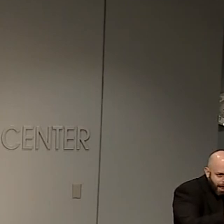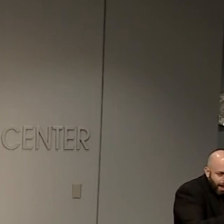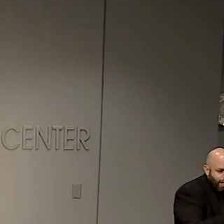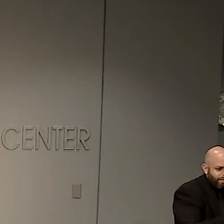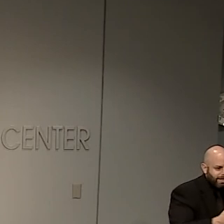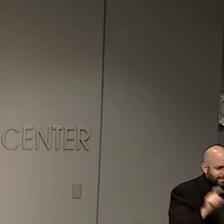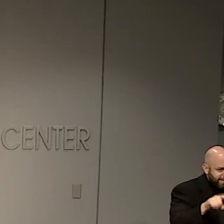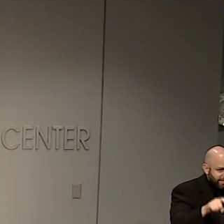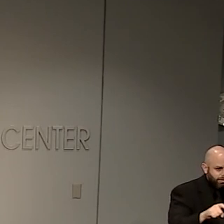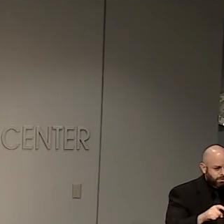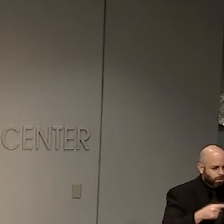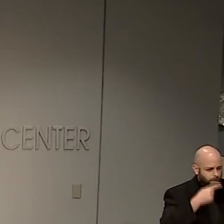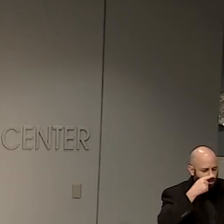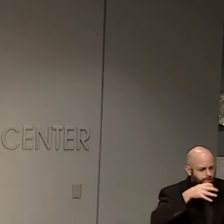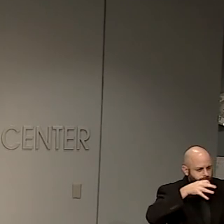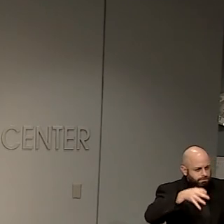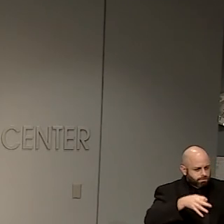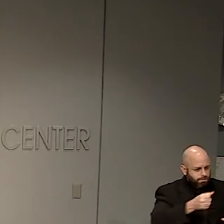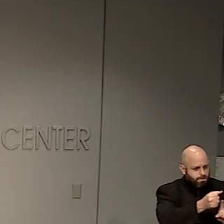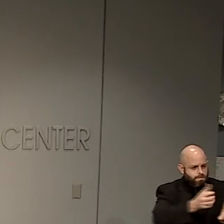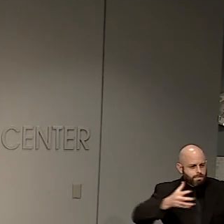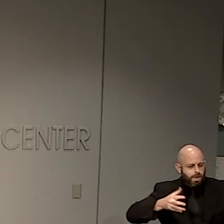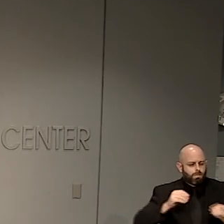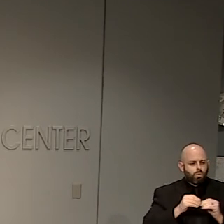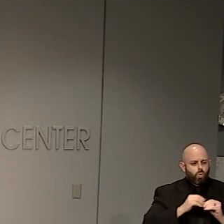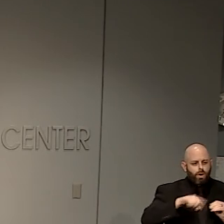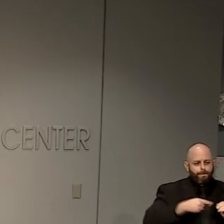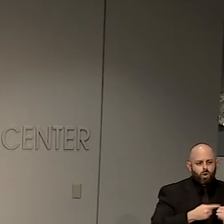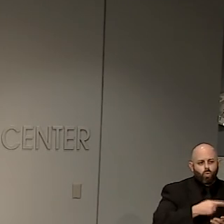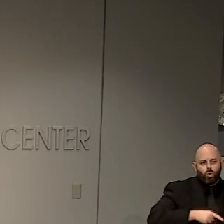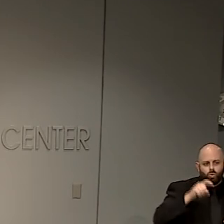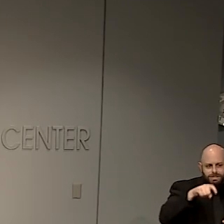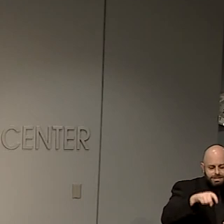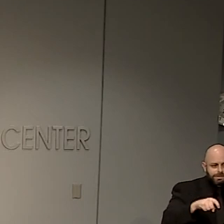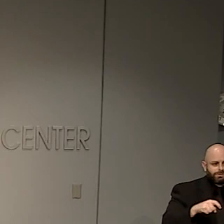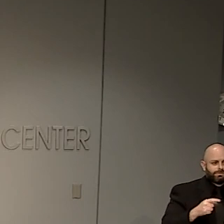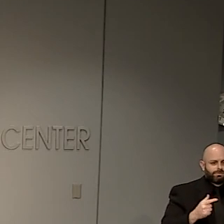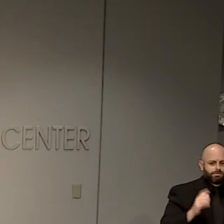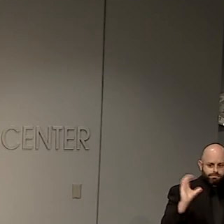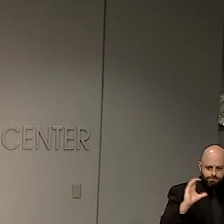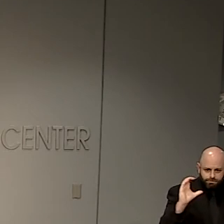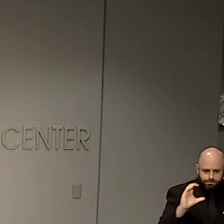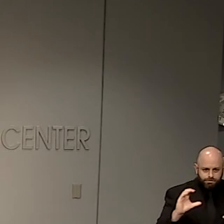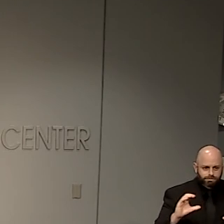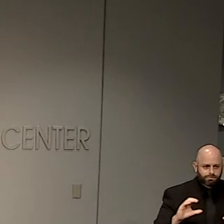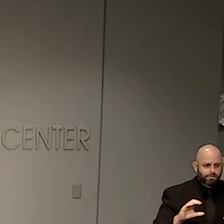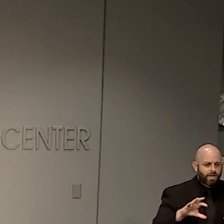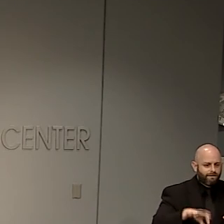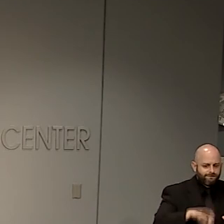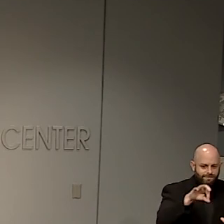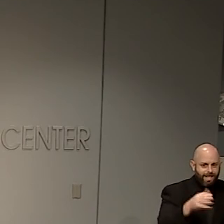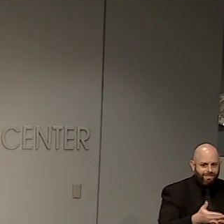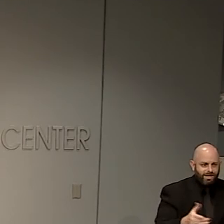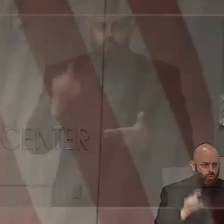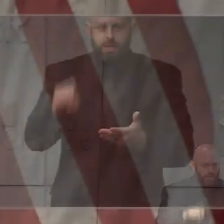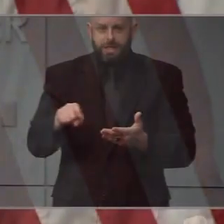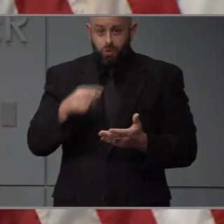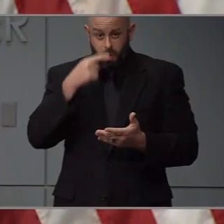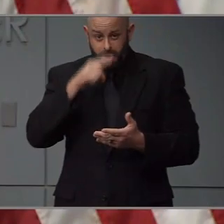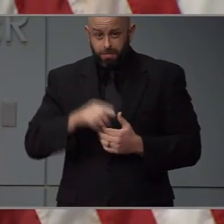emergency operations team, has had in just acquiring these necessary supplies?